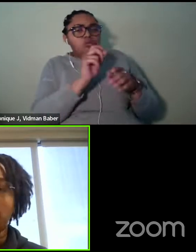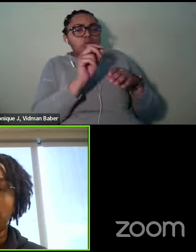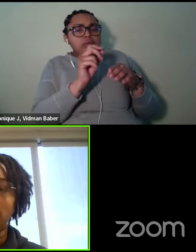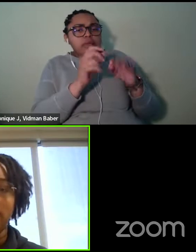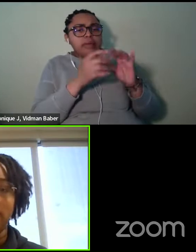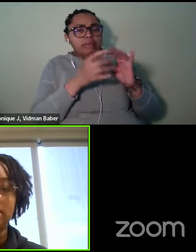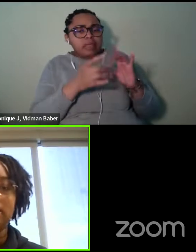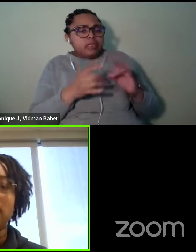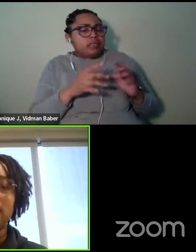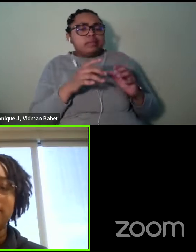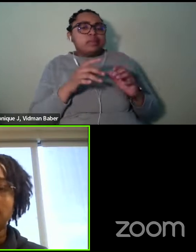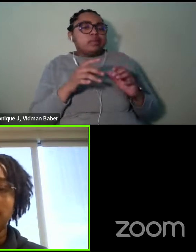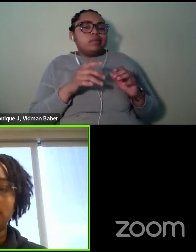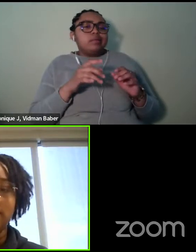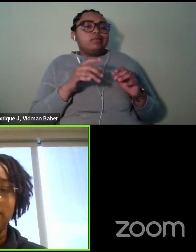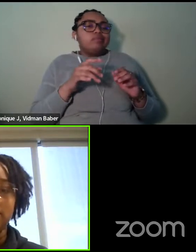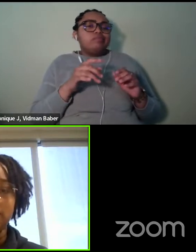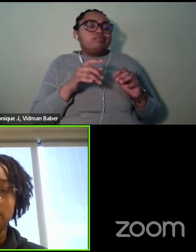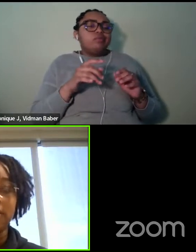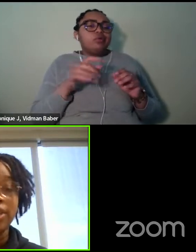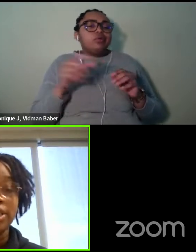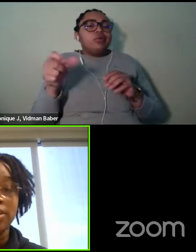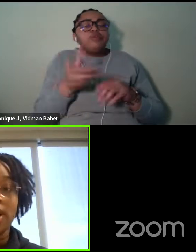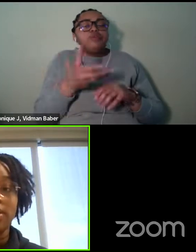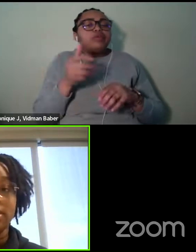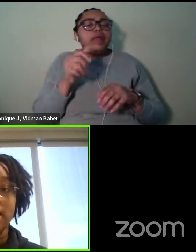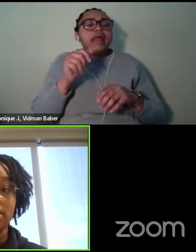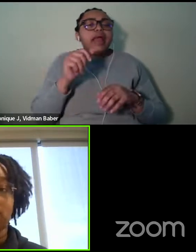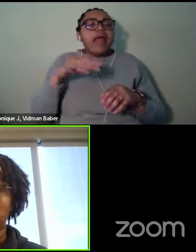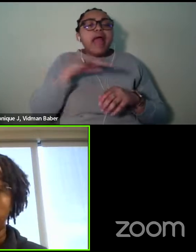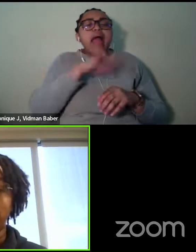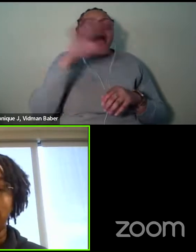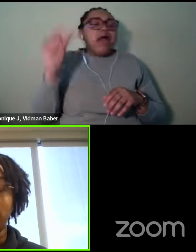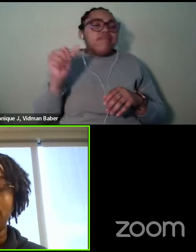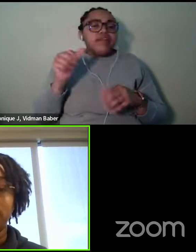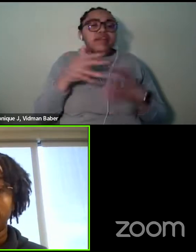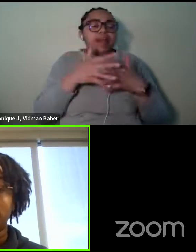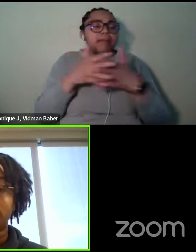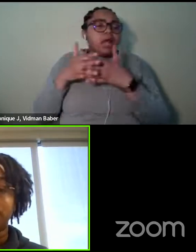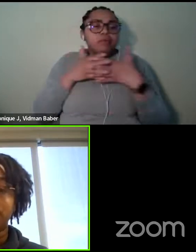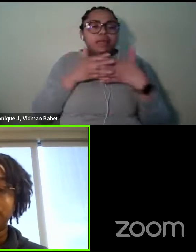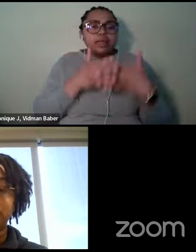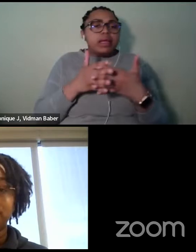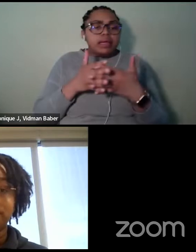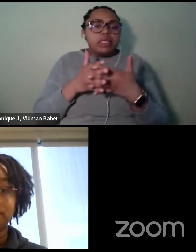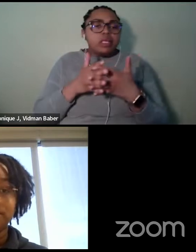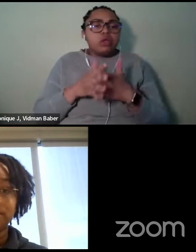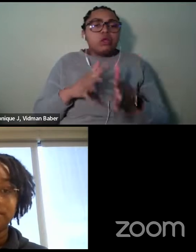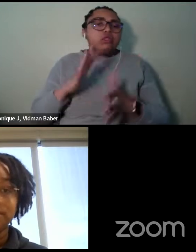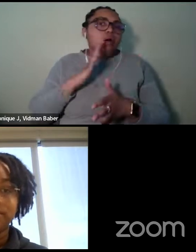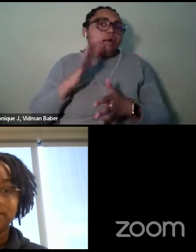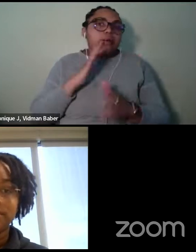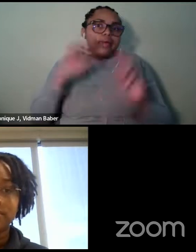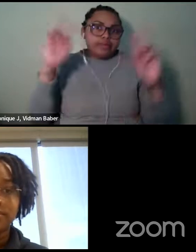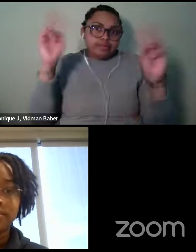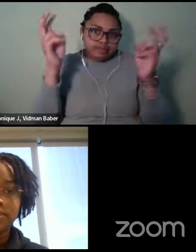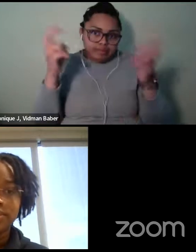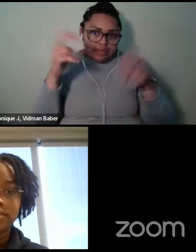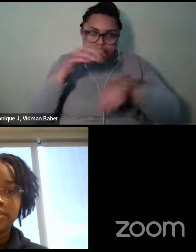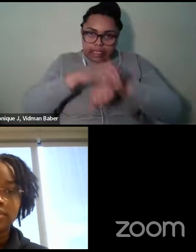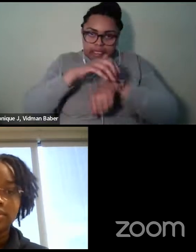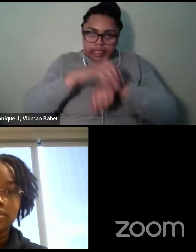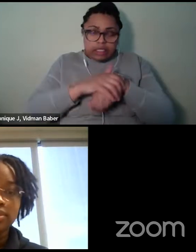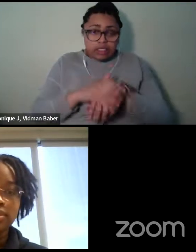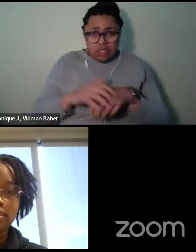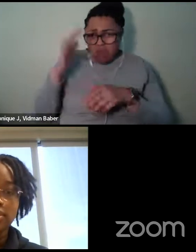-American vernacular English. Is there a specific reason why you decided to go with that route? It wasn't intentional. It was just,